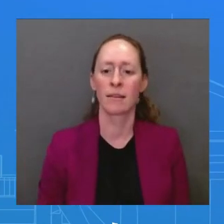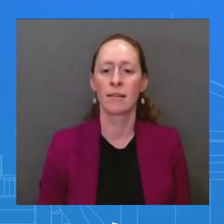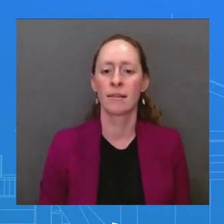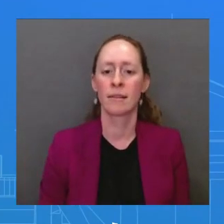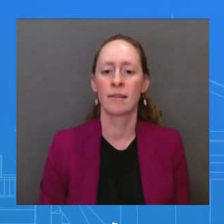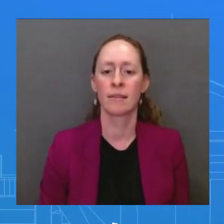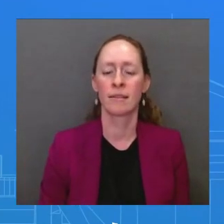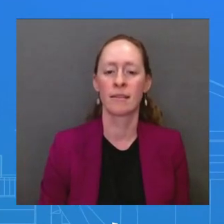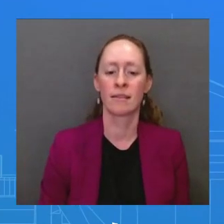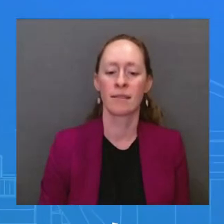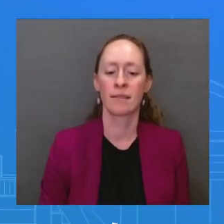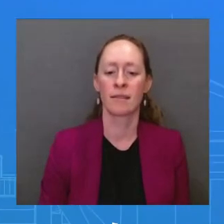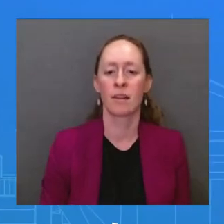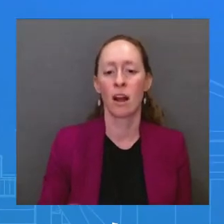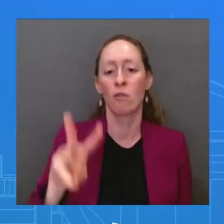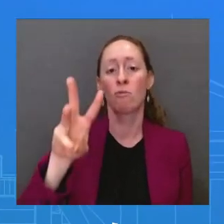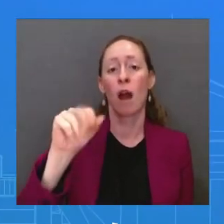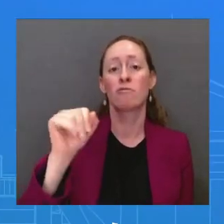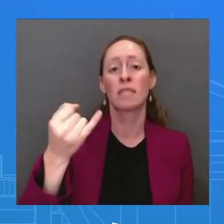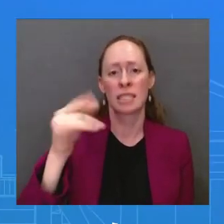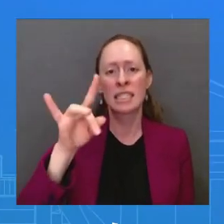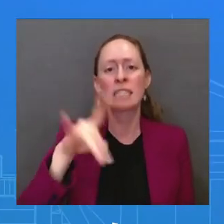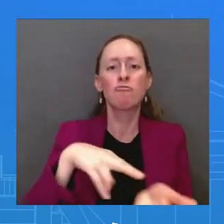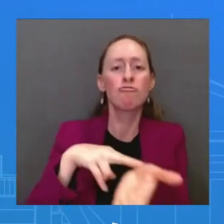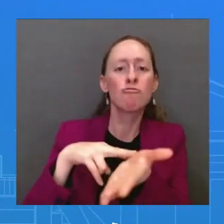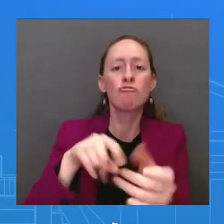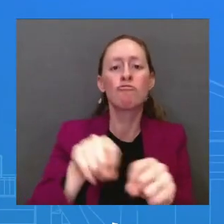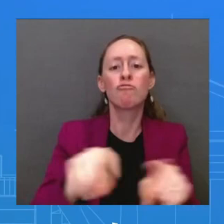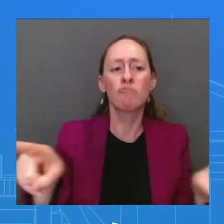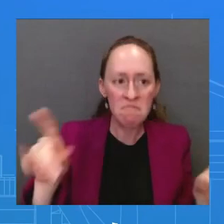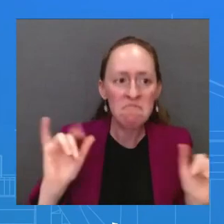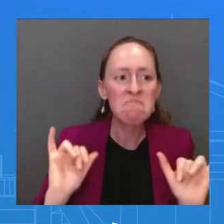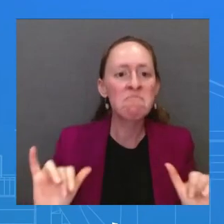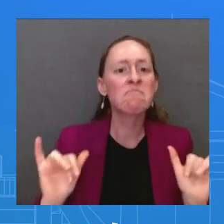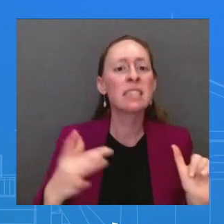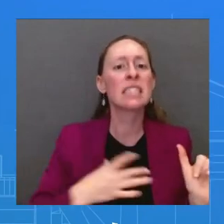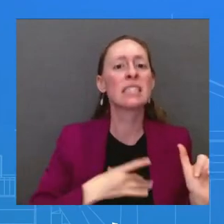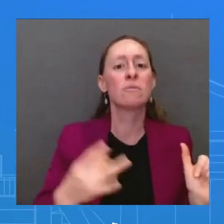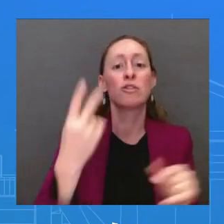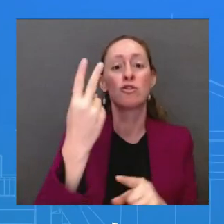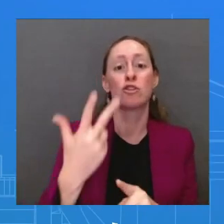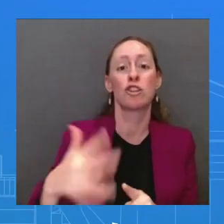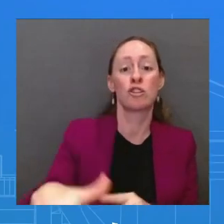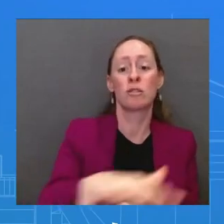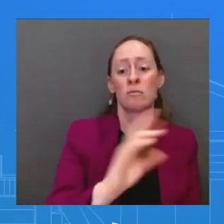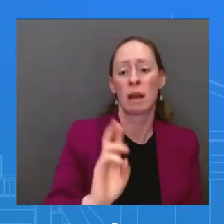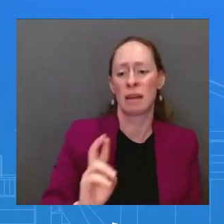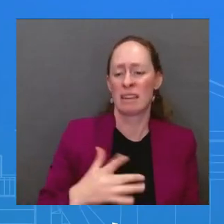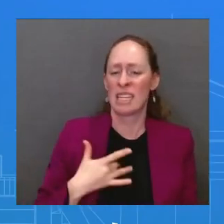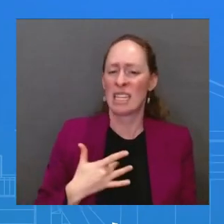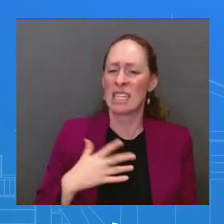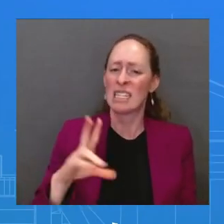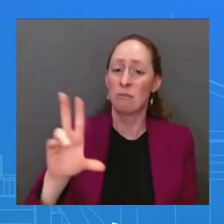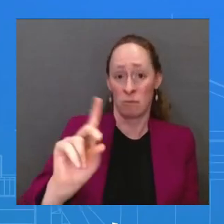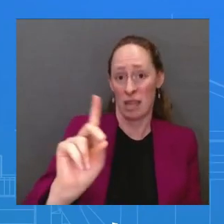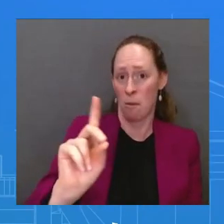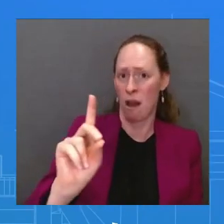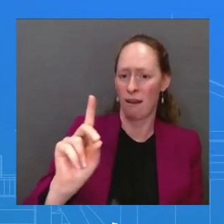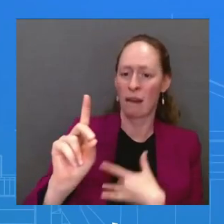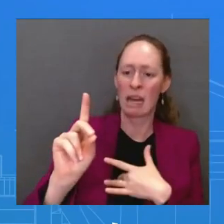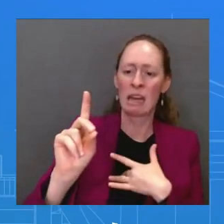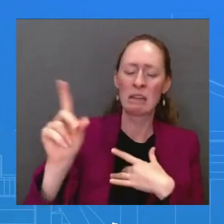to run again? Look, here's what I know. Here's what I can speak to. I can speak to a president who has wisdom.